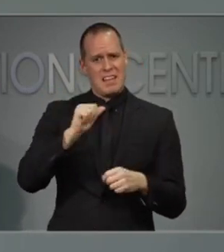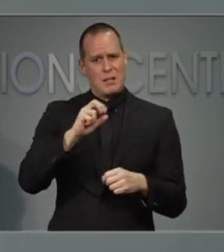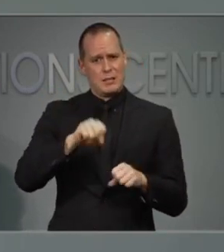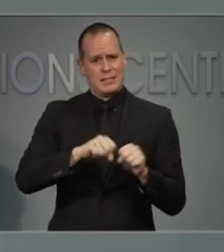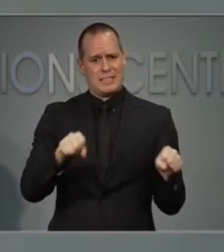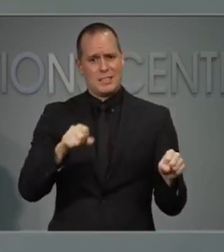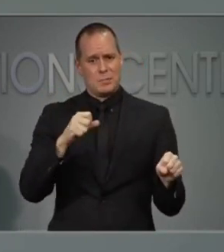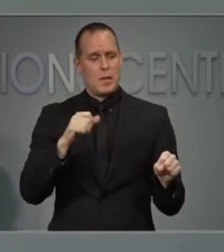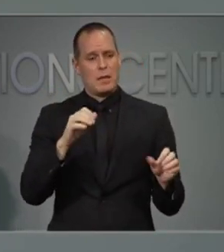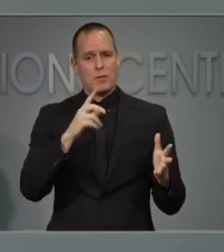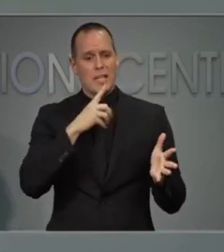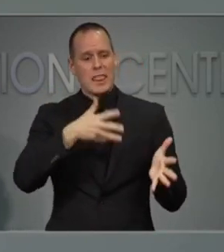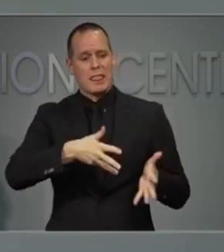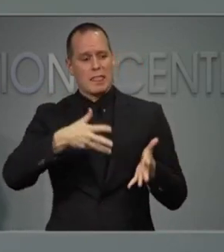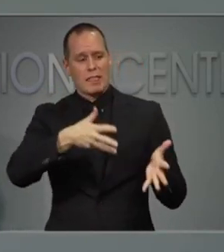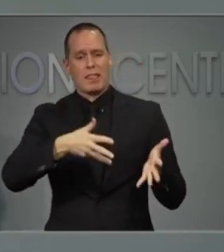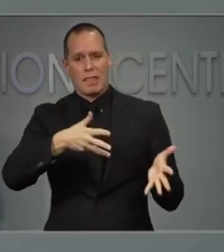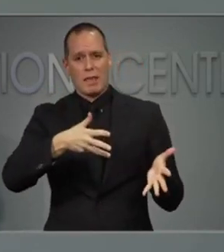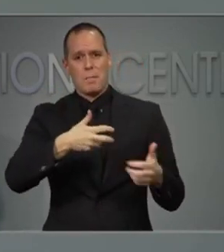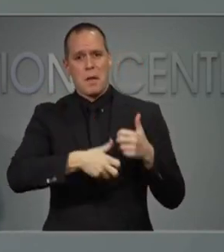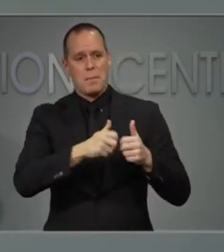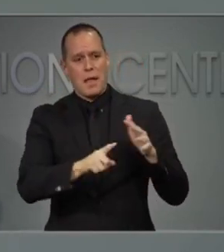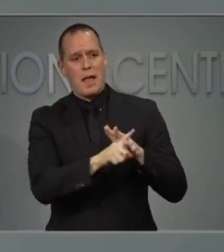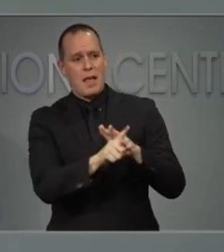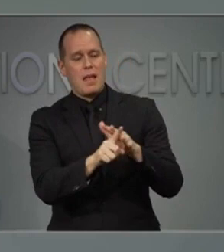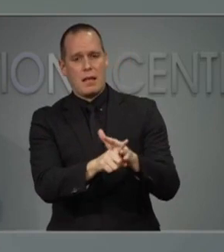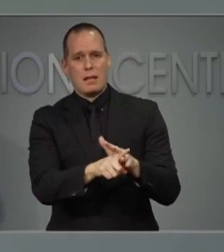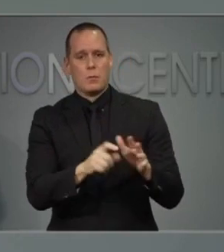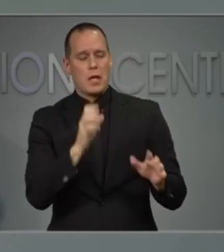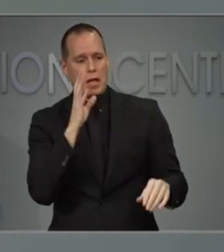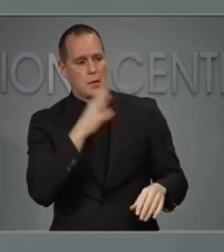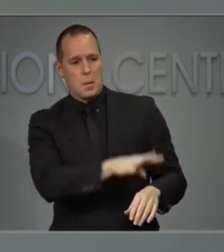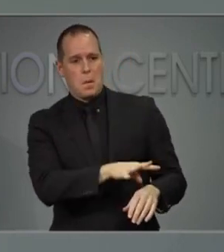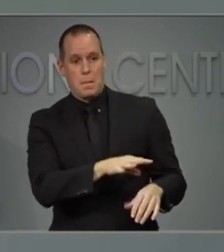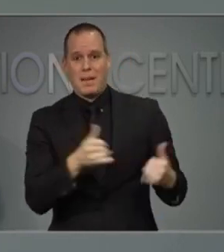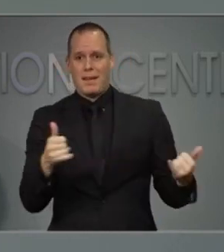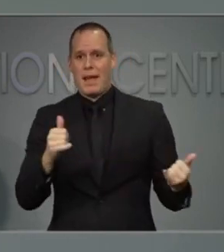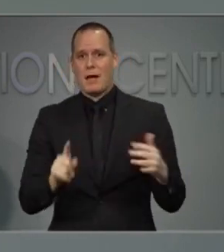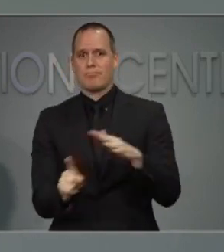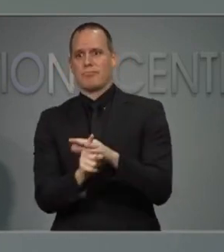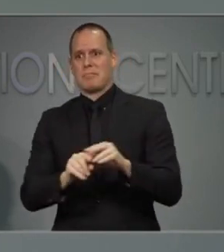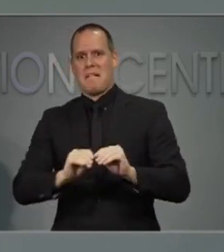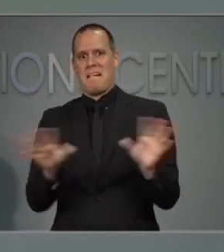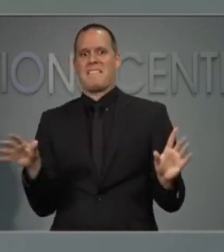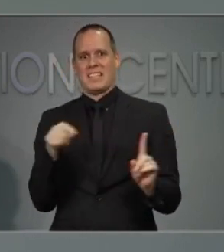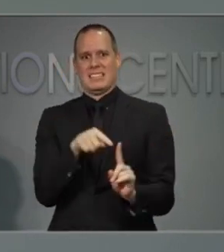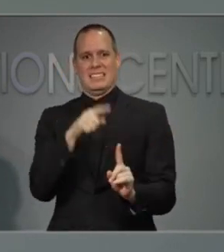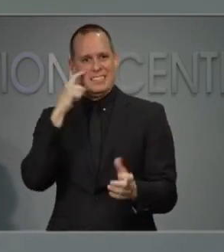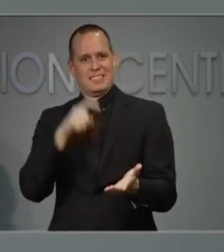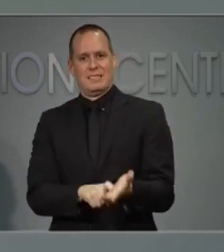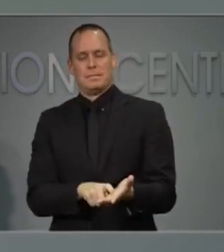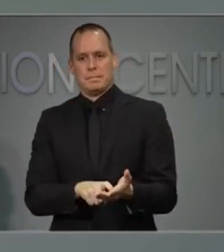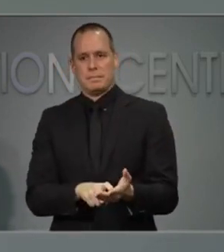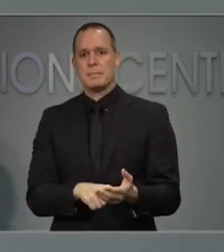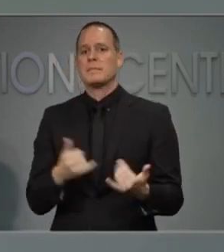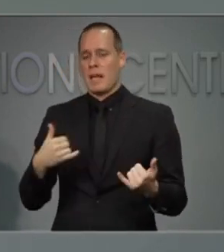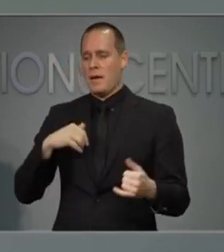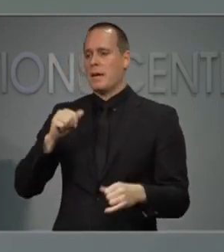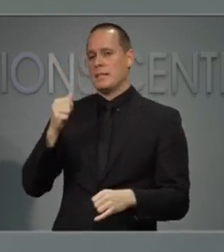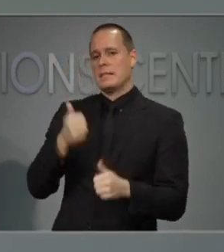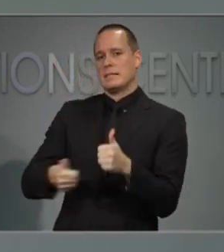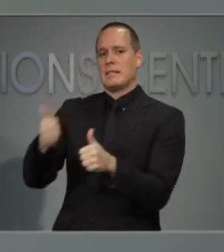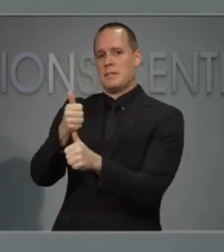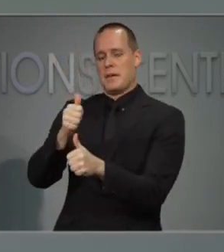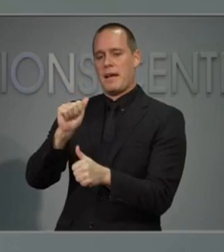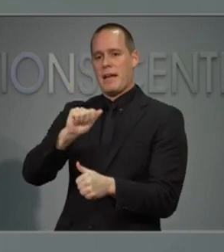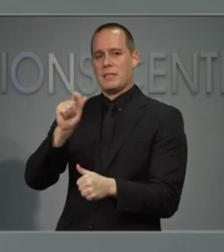ignore them now at our own risk. That is why I wrote a second letter to HHS Secretary Azar today